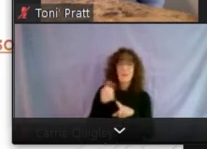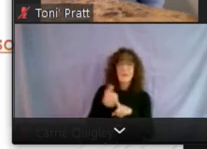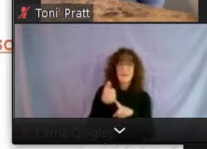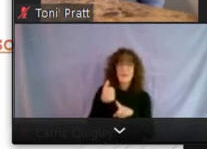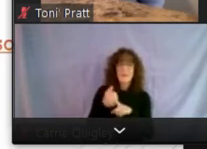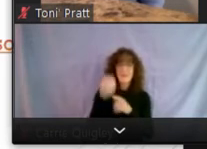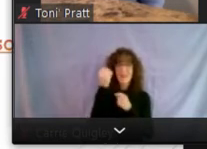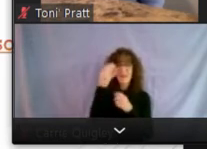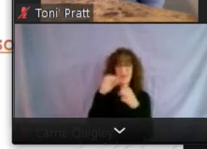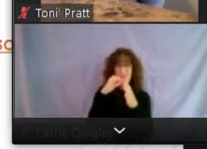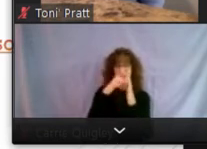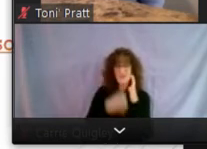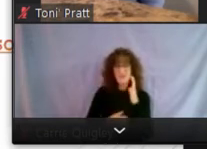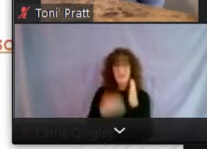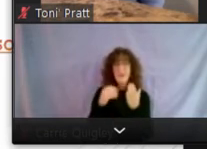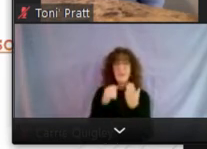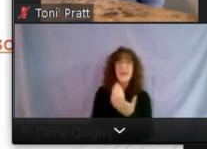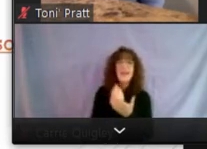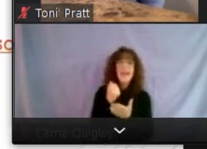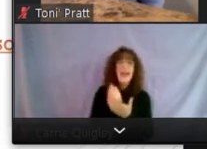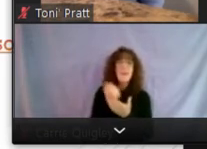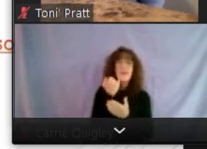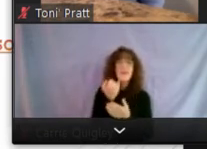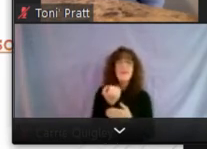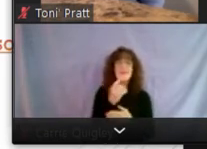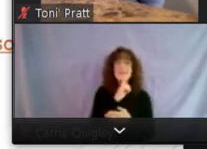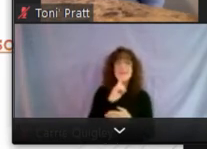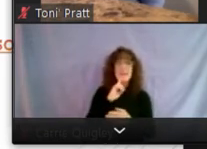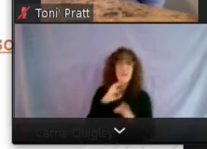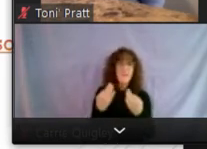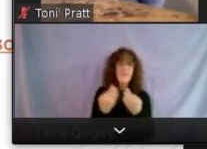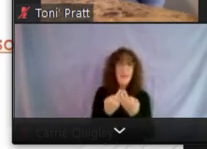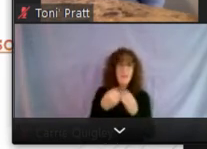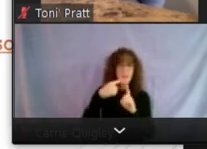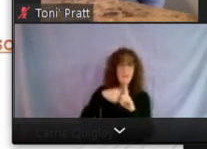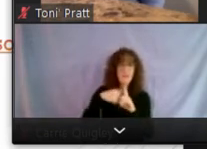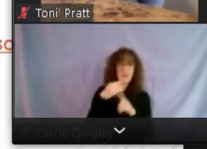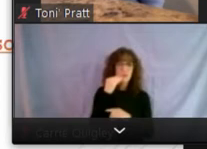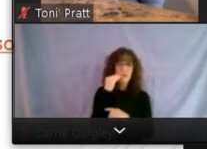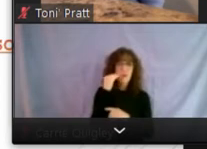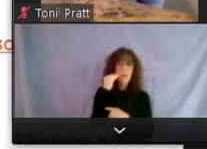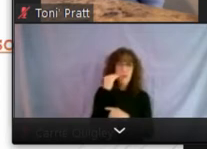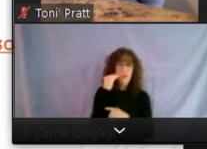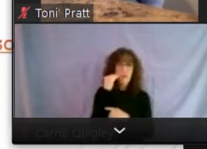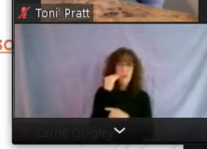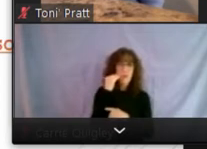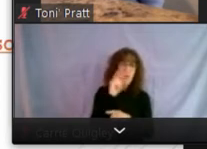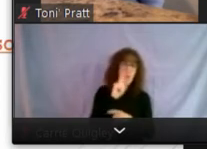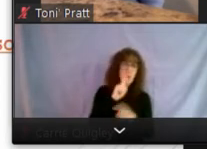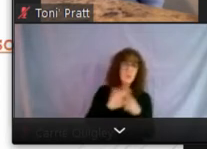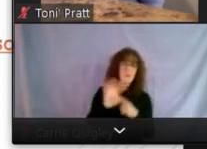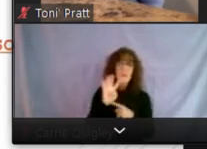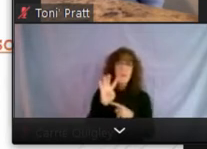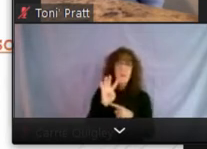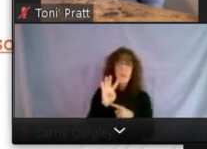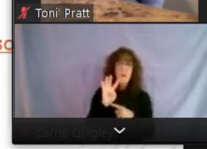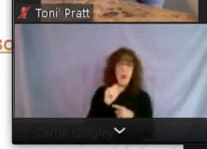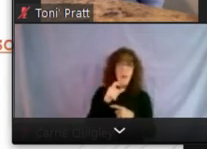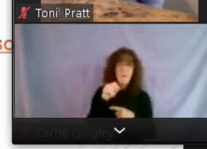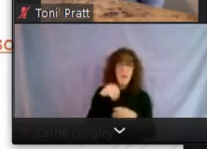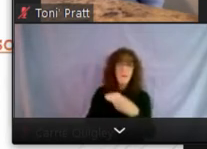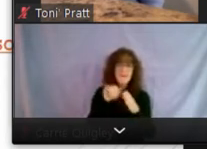not help you if you're in a single family rental house, uh, one to four units and, um,